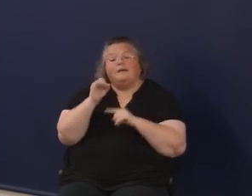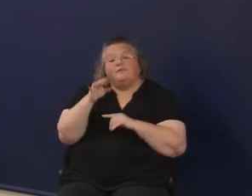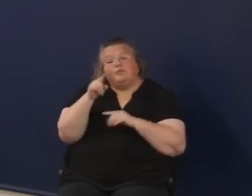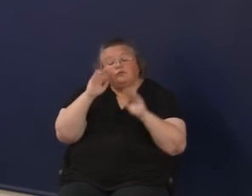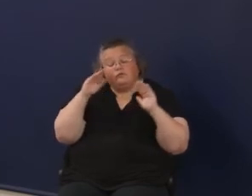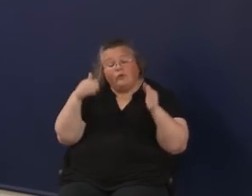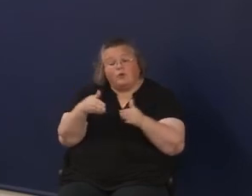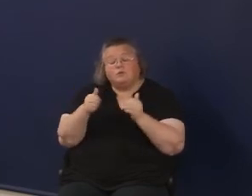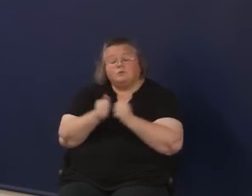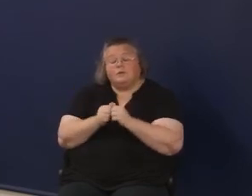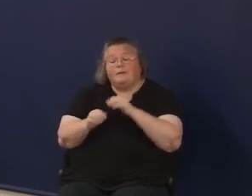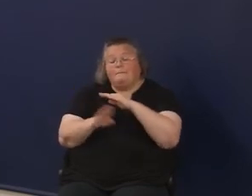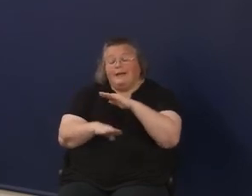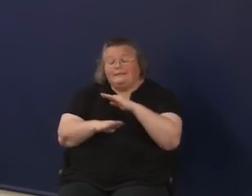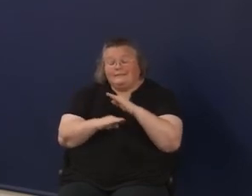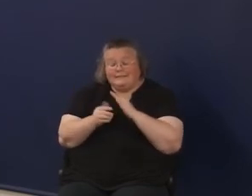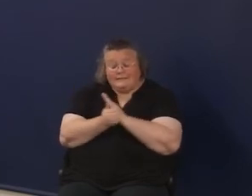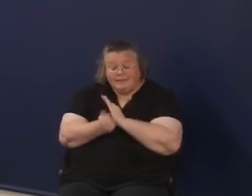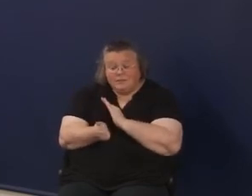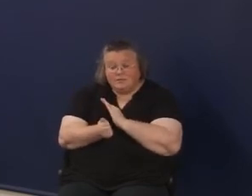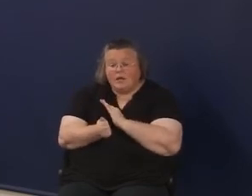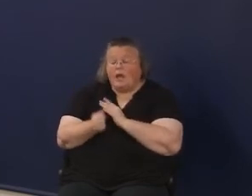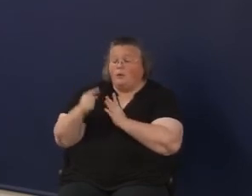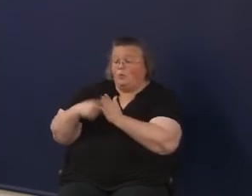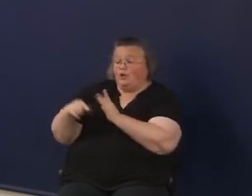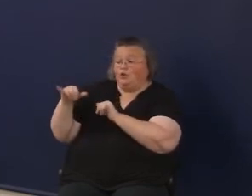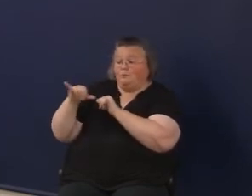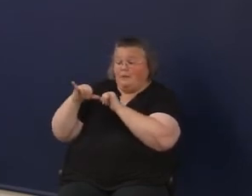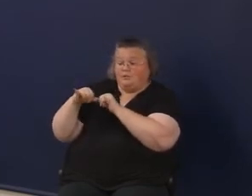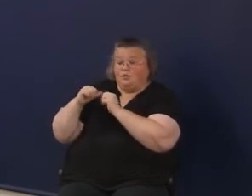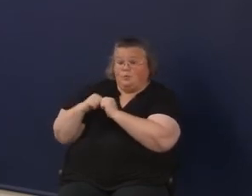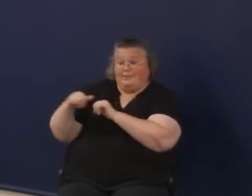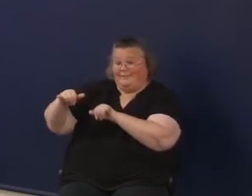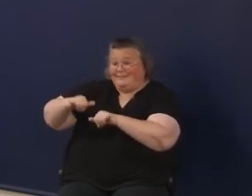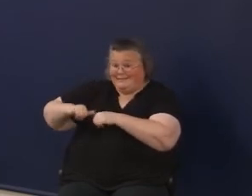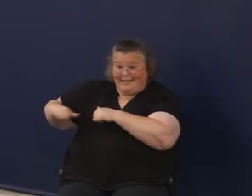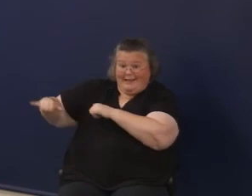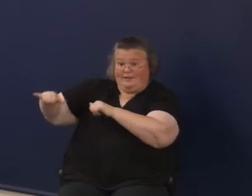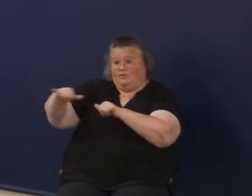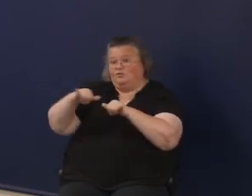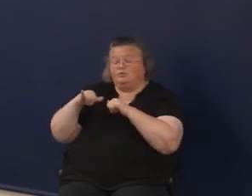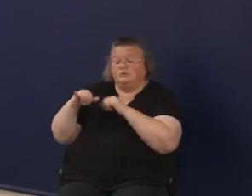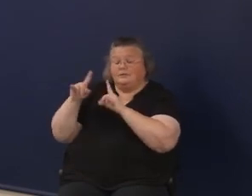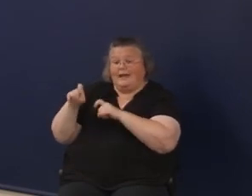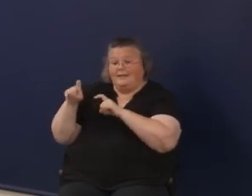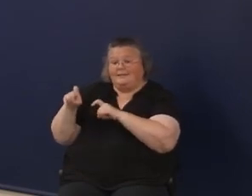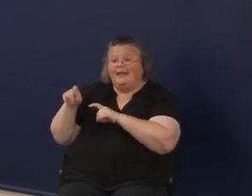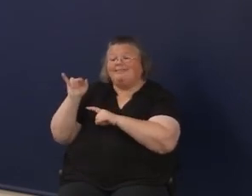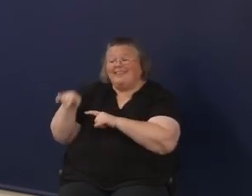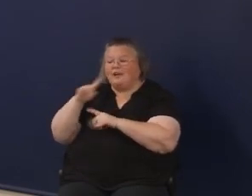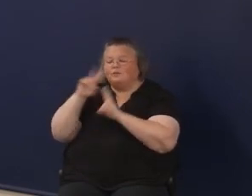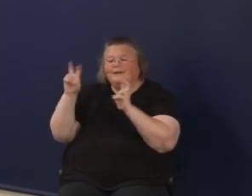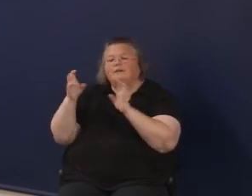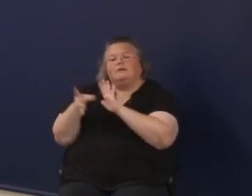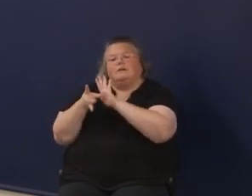easily measure on a standardized test continue to be the gravity that keeps this from taking off.